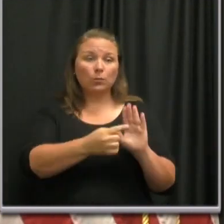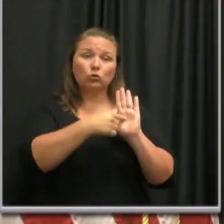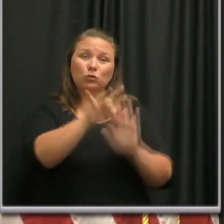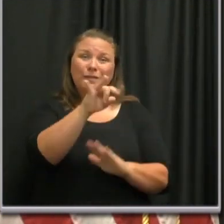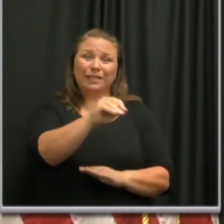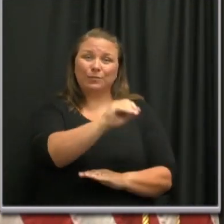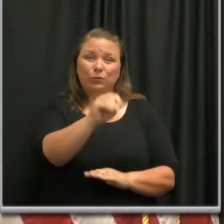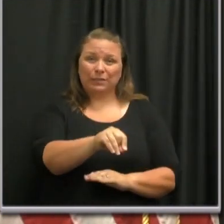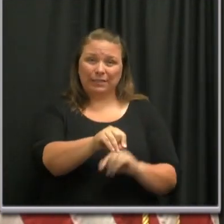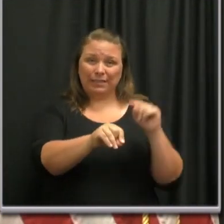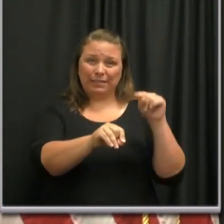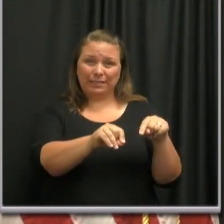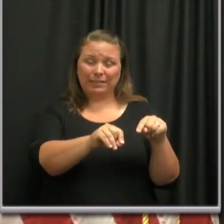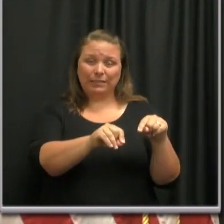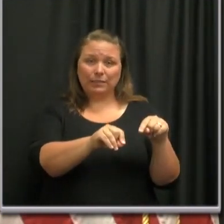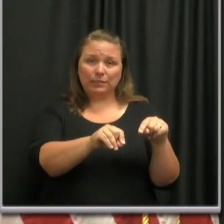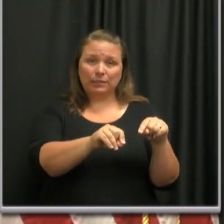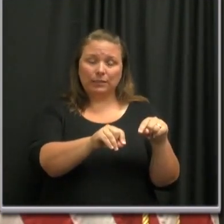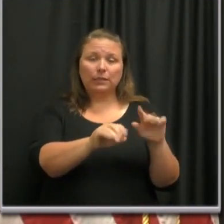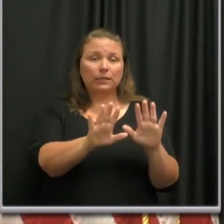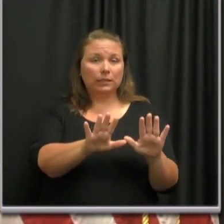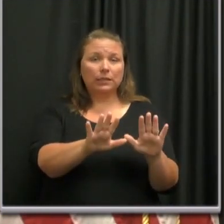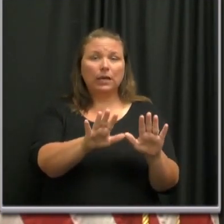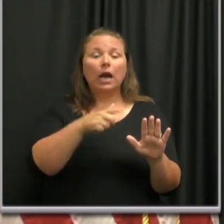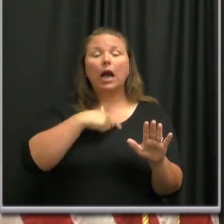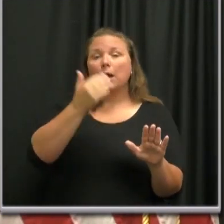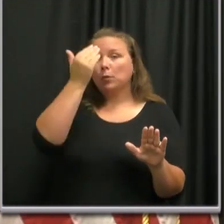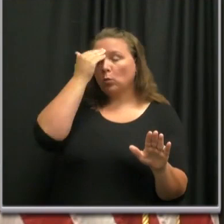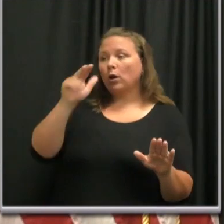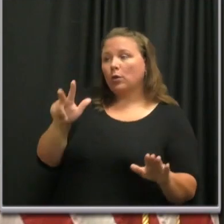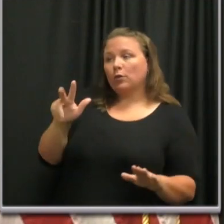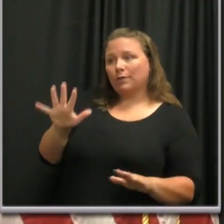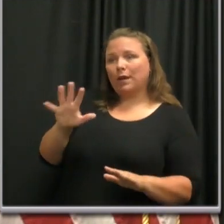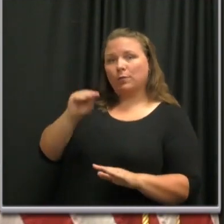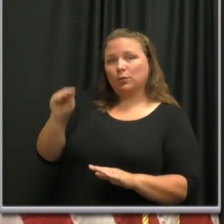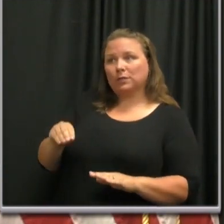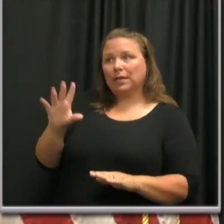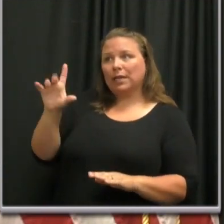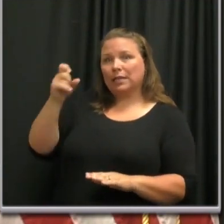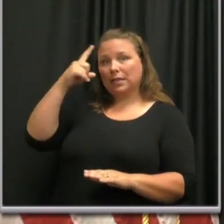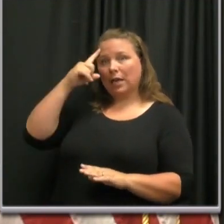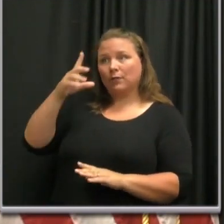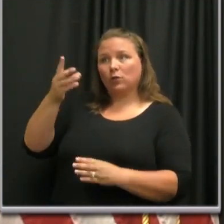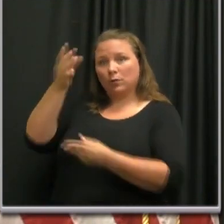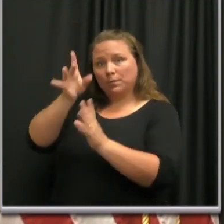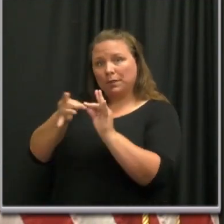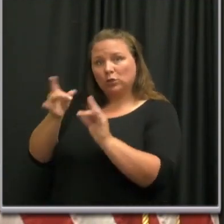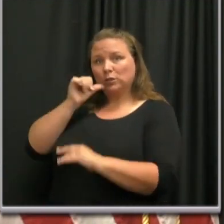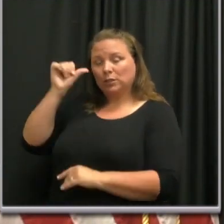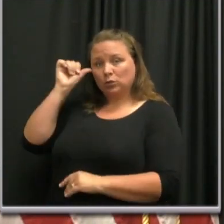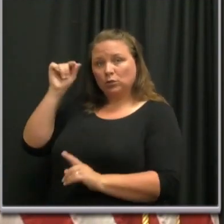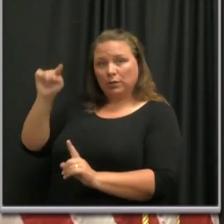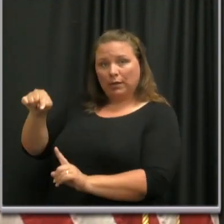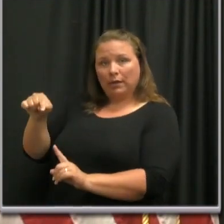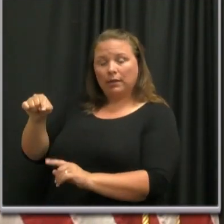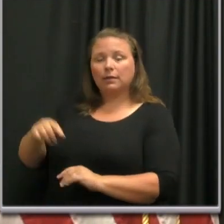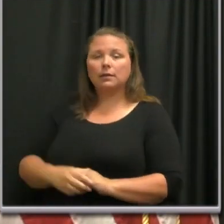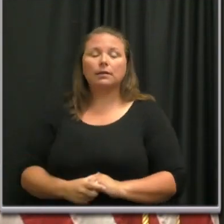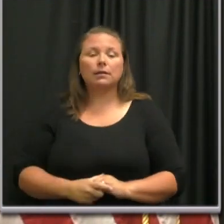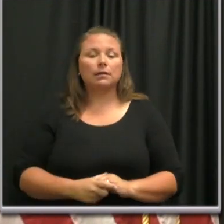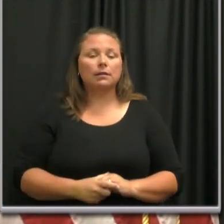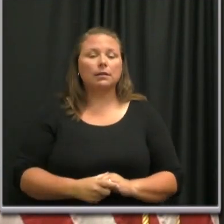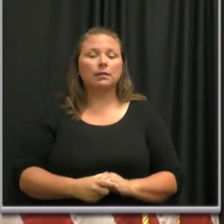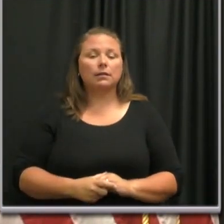but, and I, and I'm aware of the 35% that the governor said yesterday. The